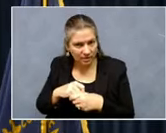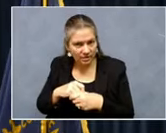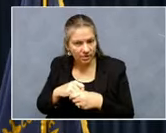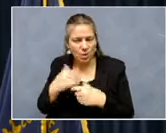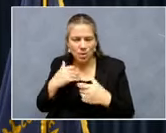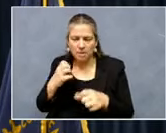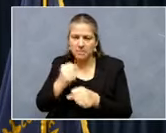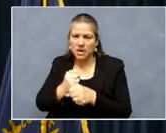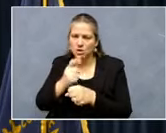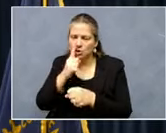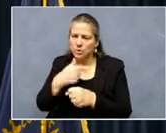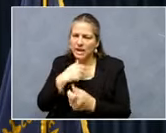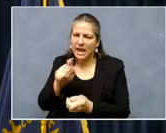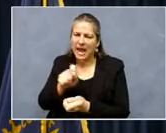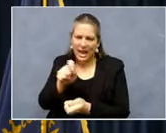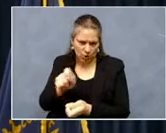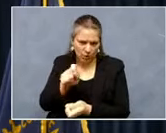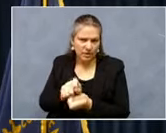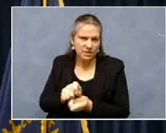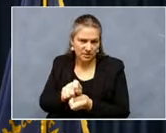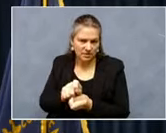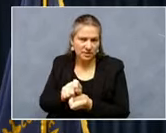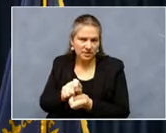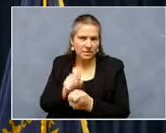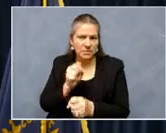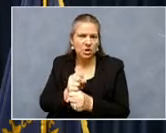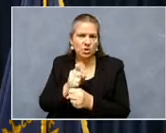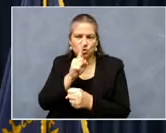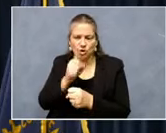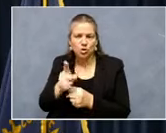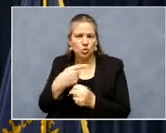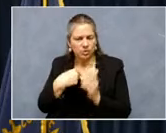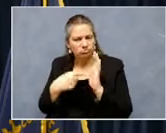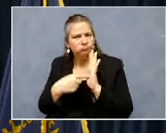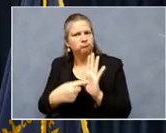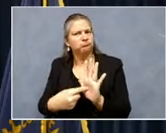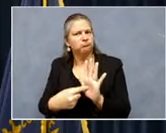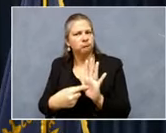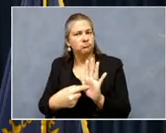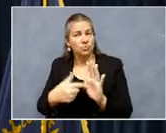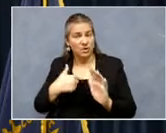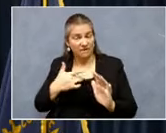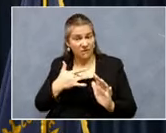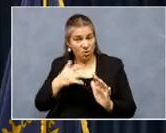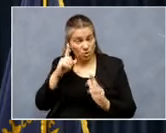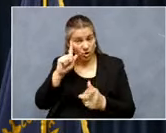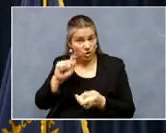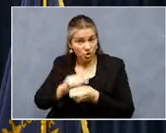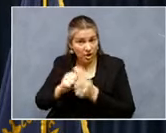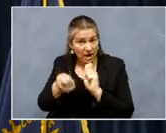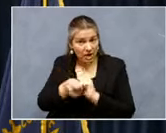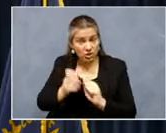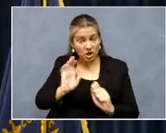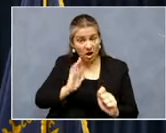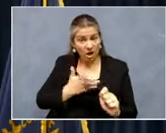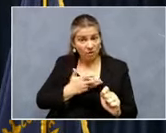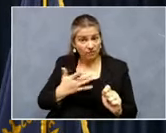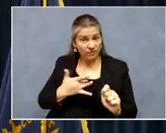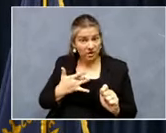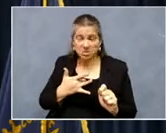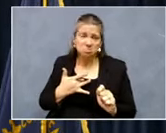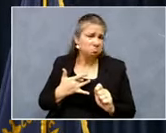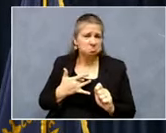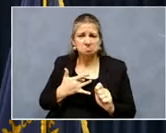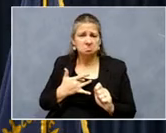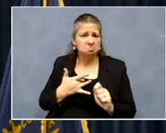accurate and we are transparent. Now we don't believe it'll change our positioning as opposed to our neighbors, but that's not what's